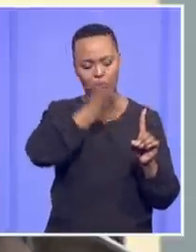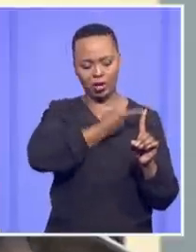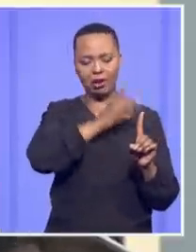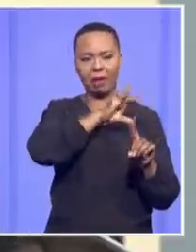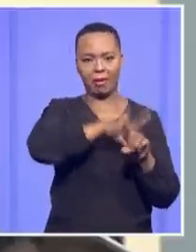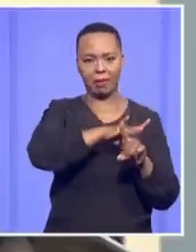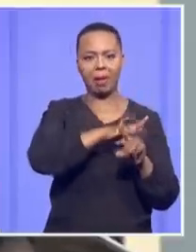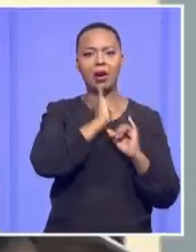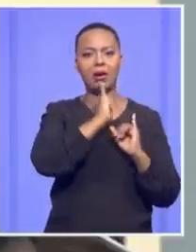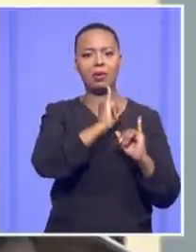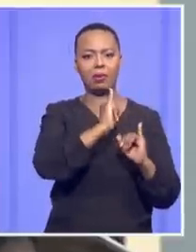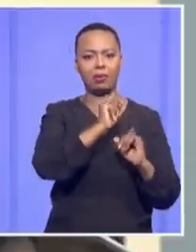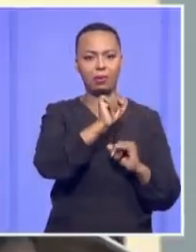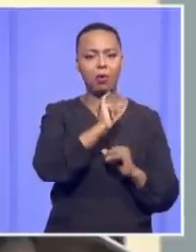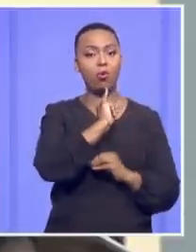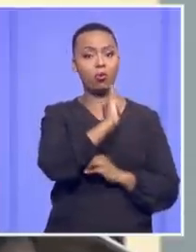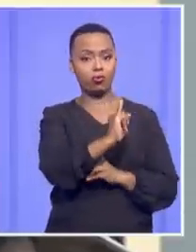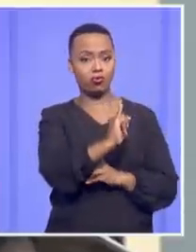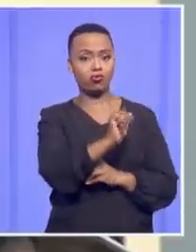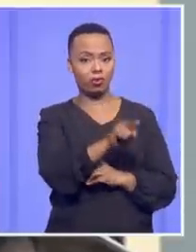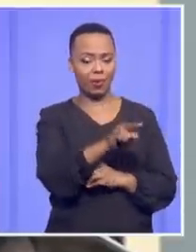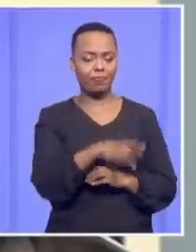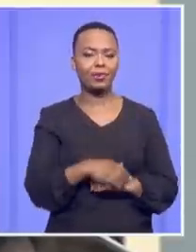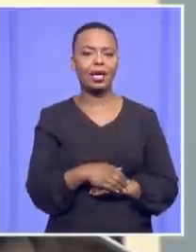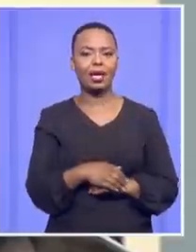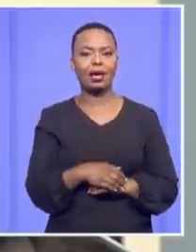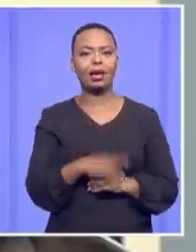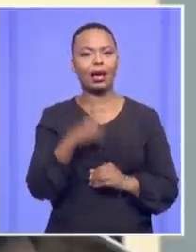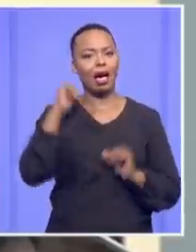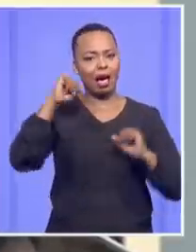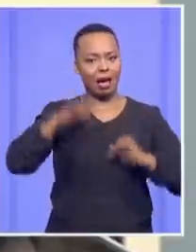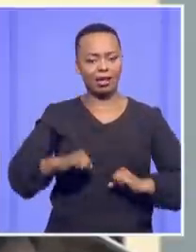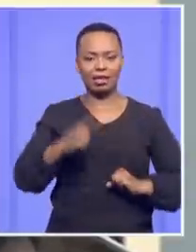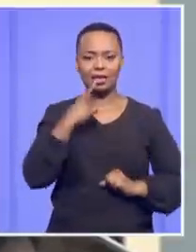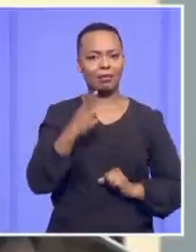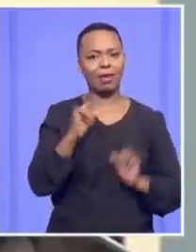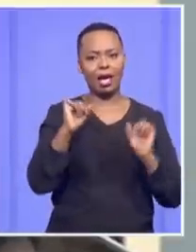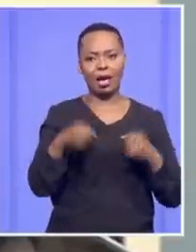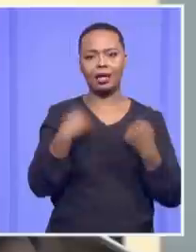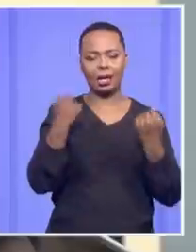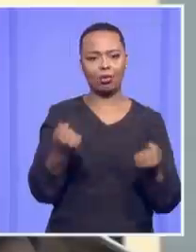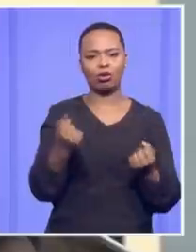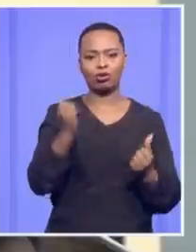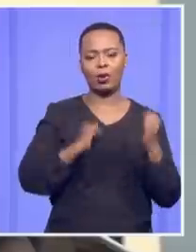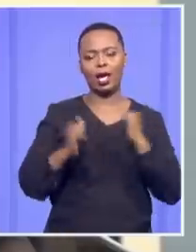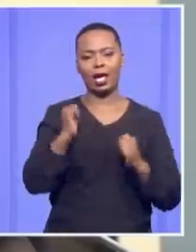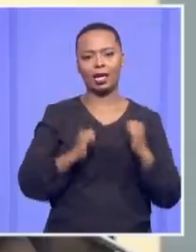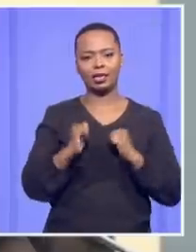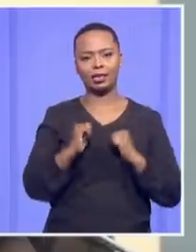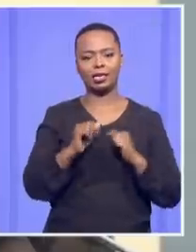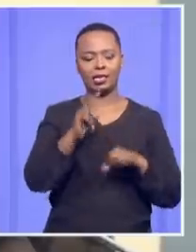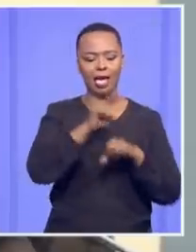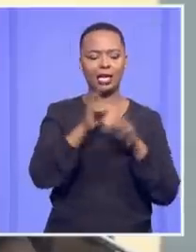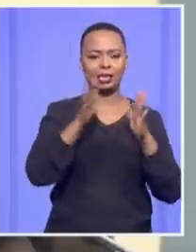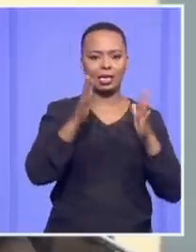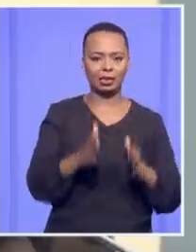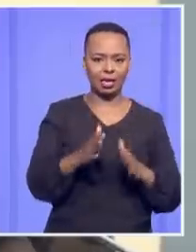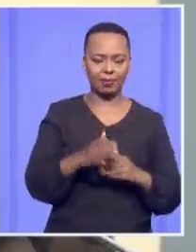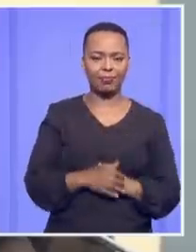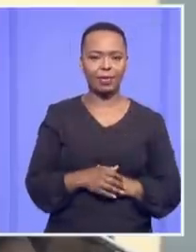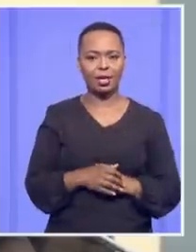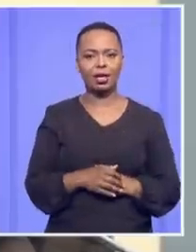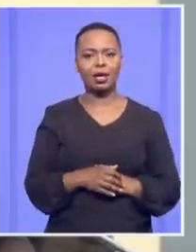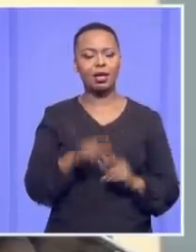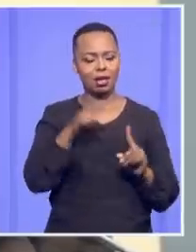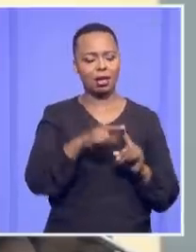all thought, like the judge did, we agreed, that he was unable to act as an assessor. And so he was